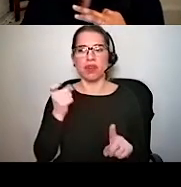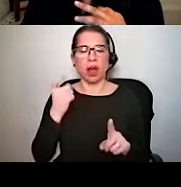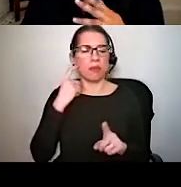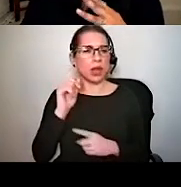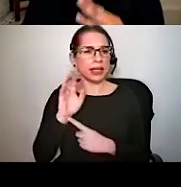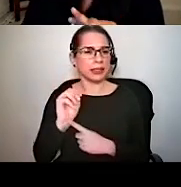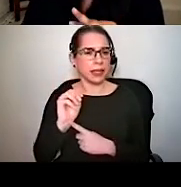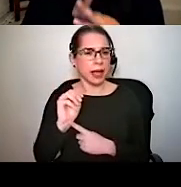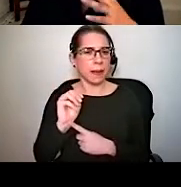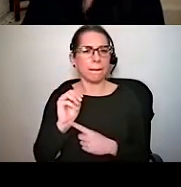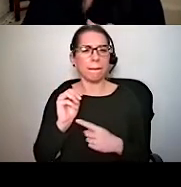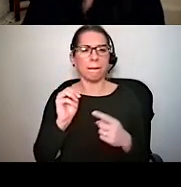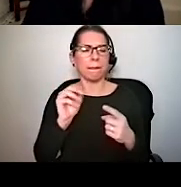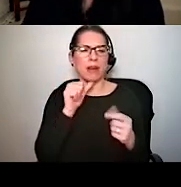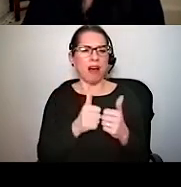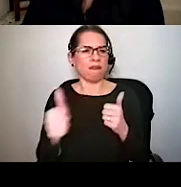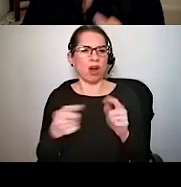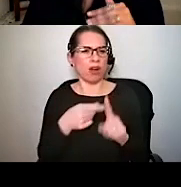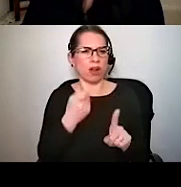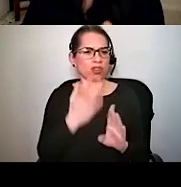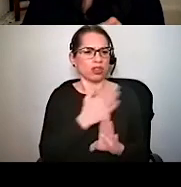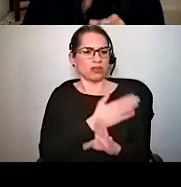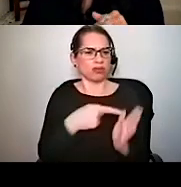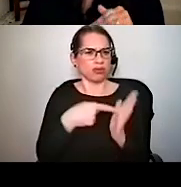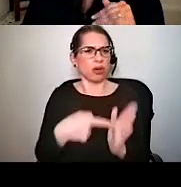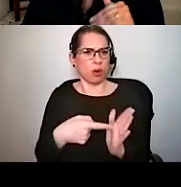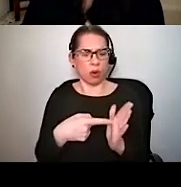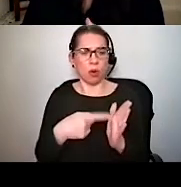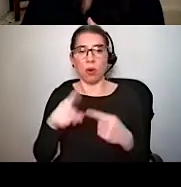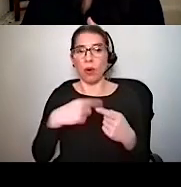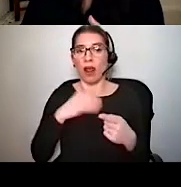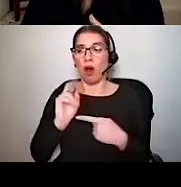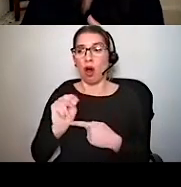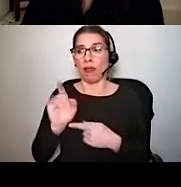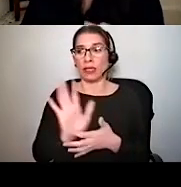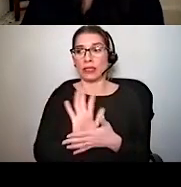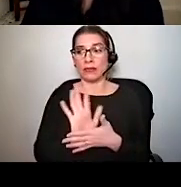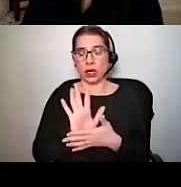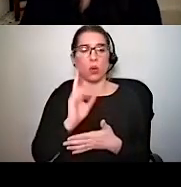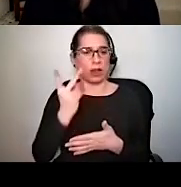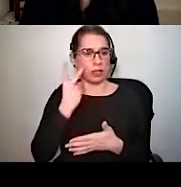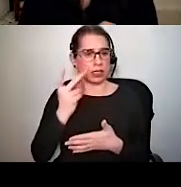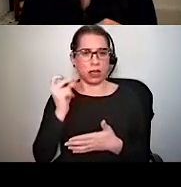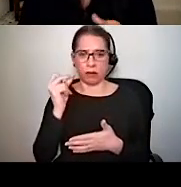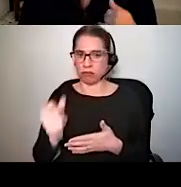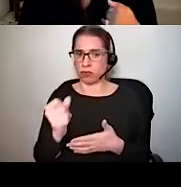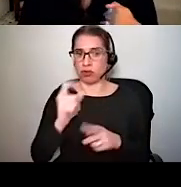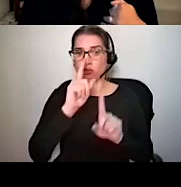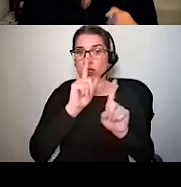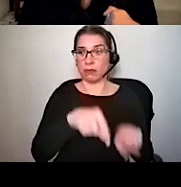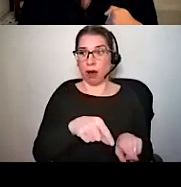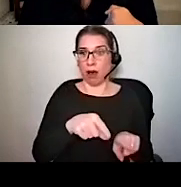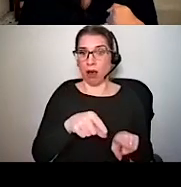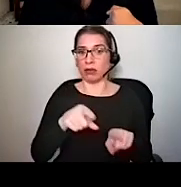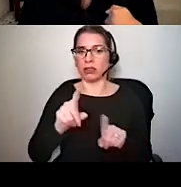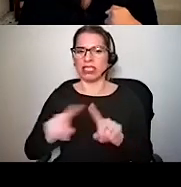play this video, you're immediately going to see the response to this neuron is substantially different from the one we saw in